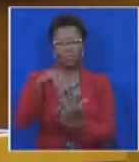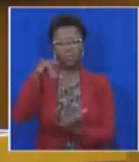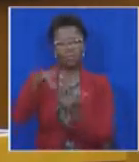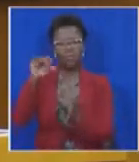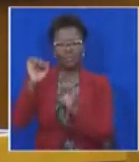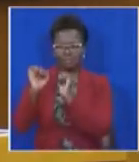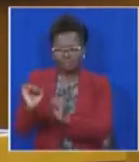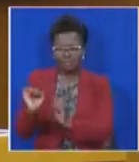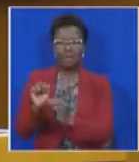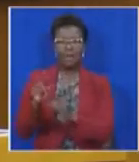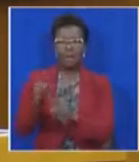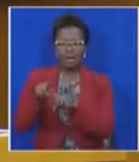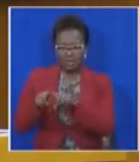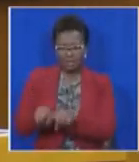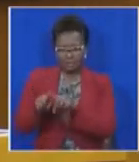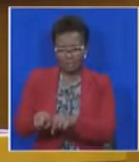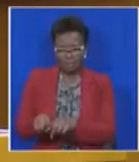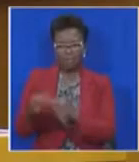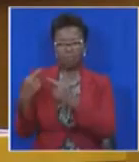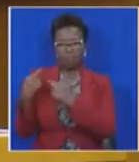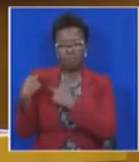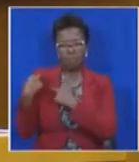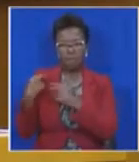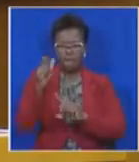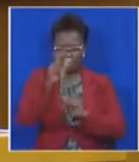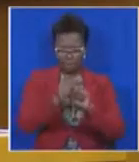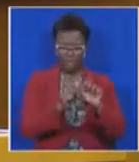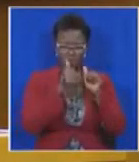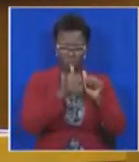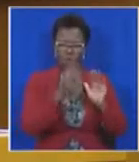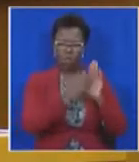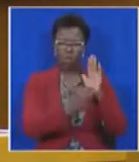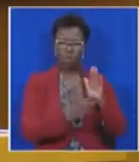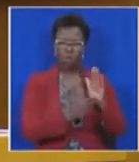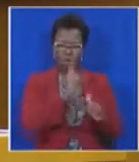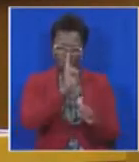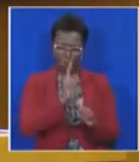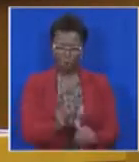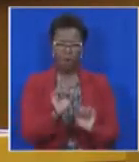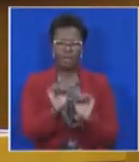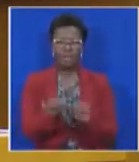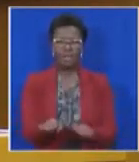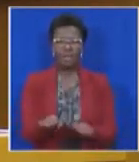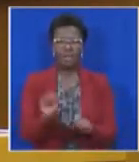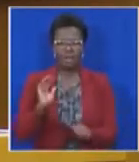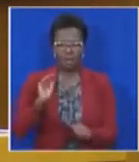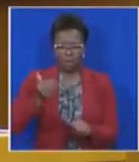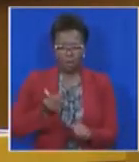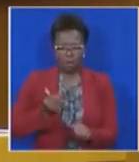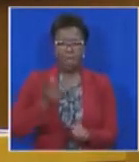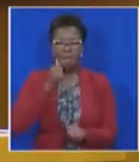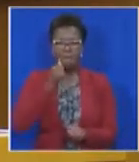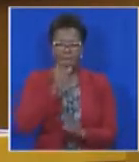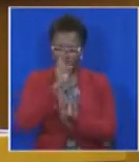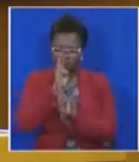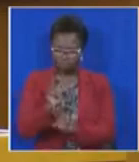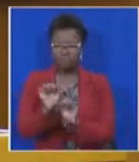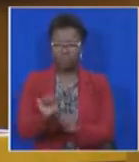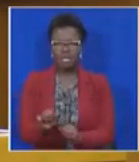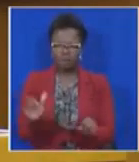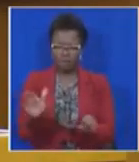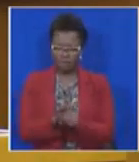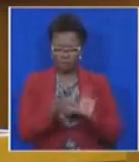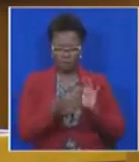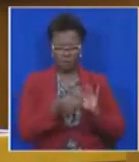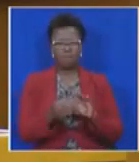accountable, incorruptible, ethical and honourable women and men who are committed to